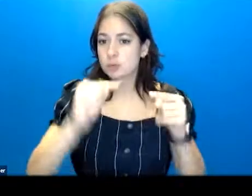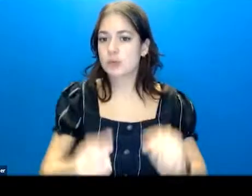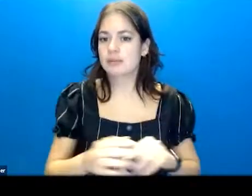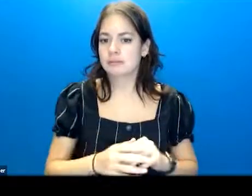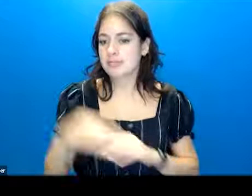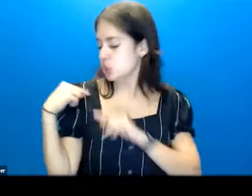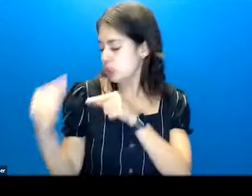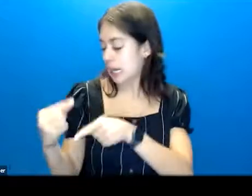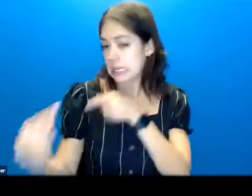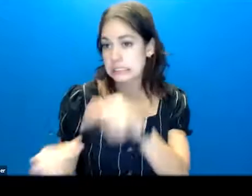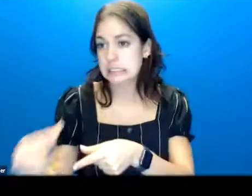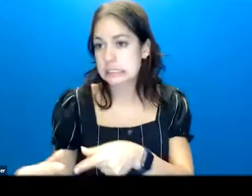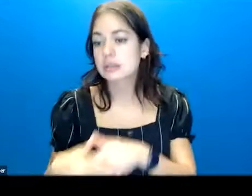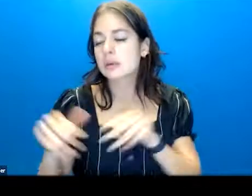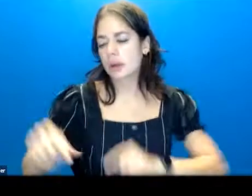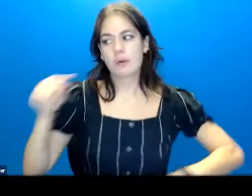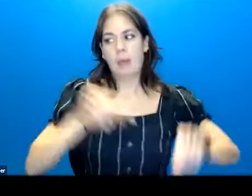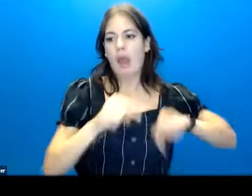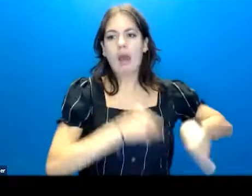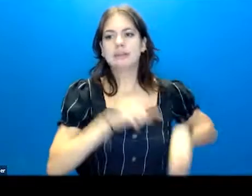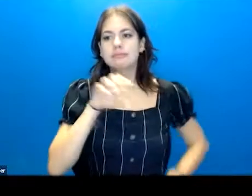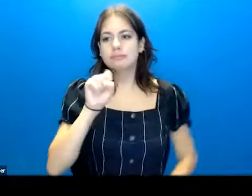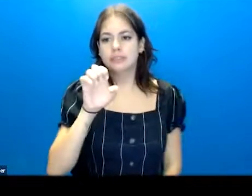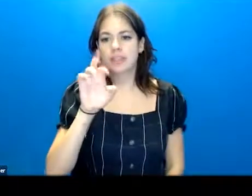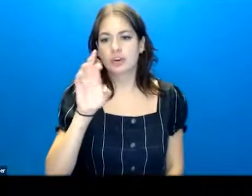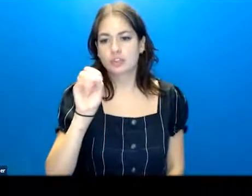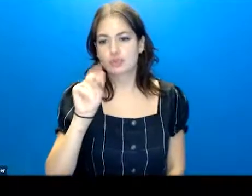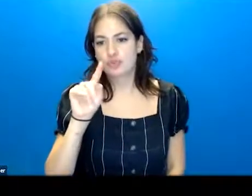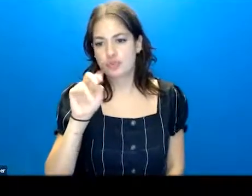Genetics. We can go all the way to serotonin functioning.